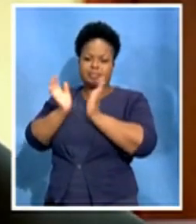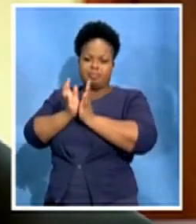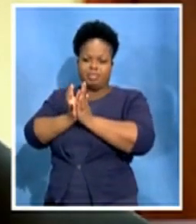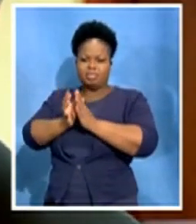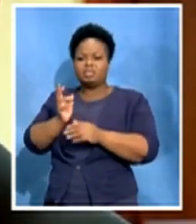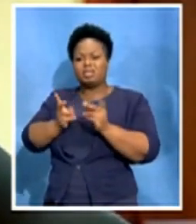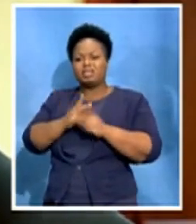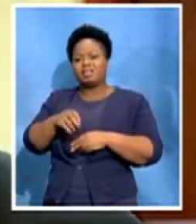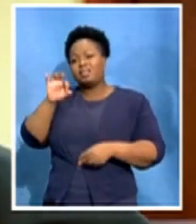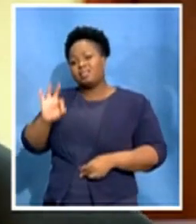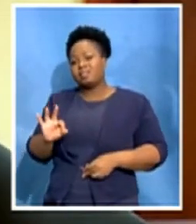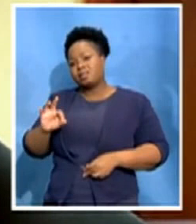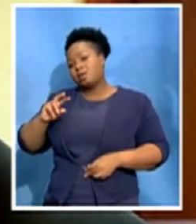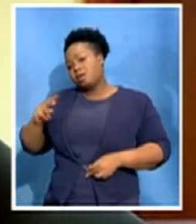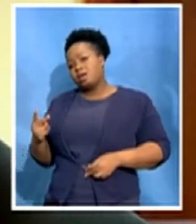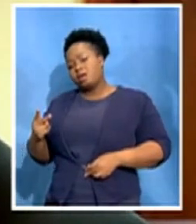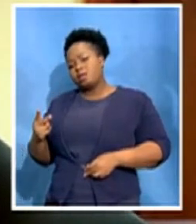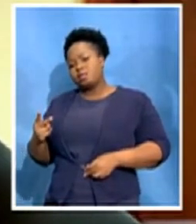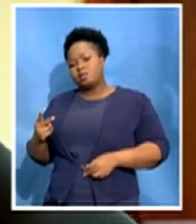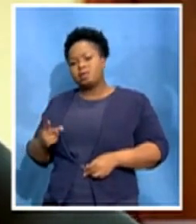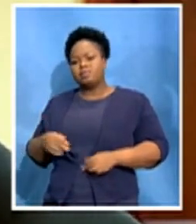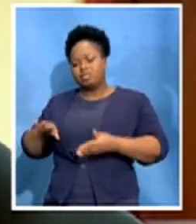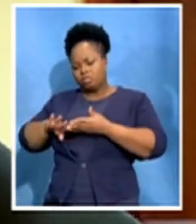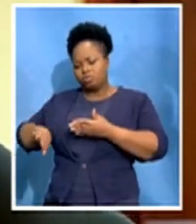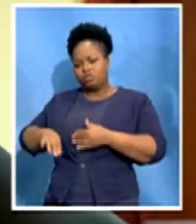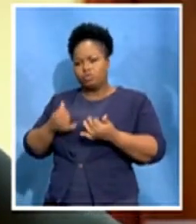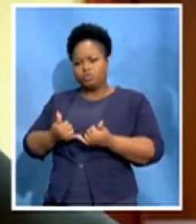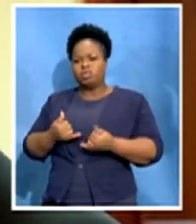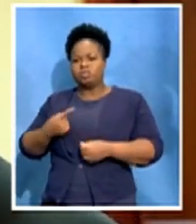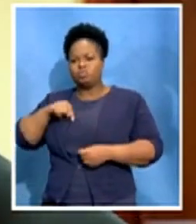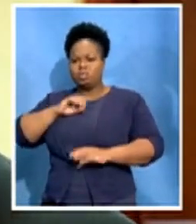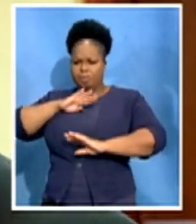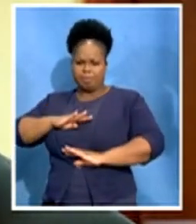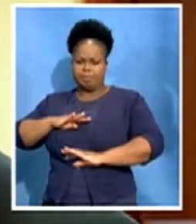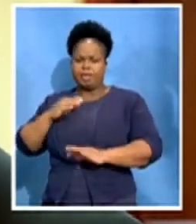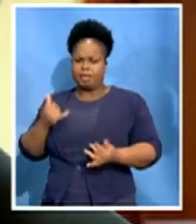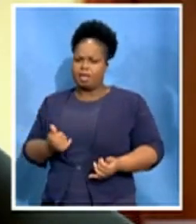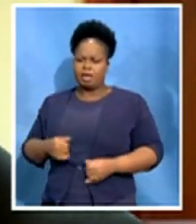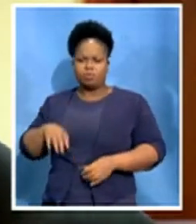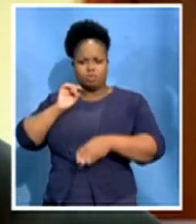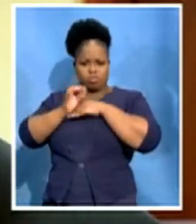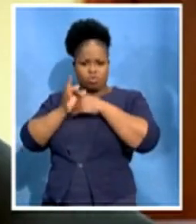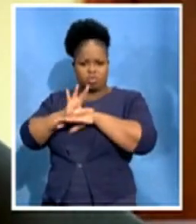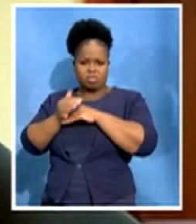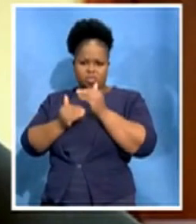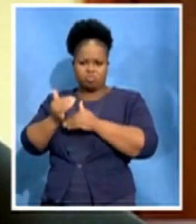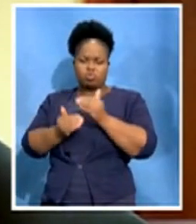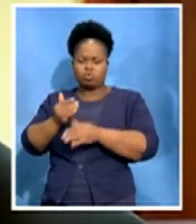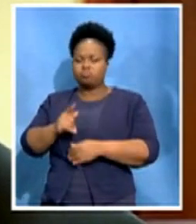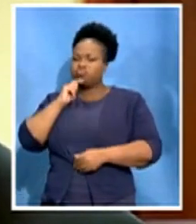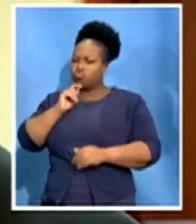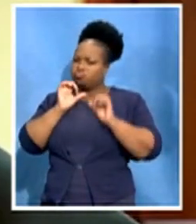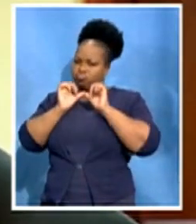today. We are satisfied at this point in time on how that consultation process is going ahead. This is what we have been asking